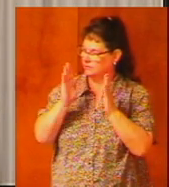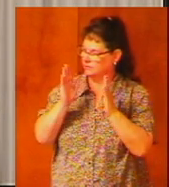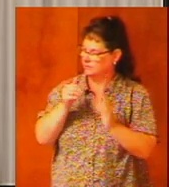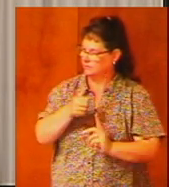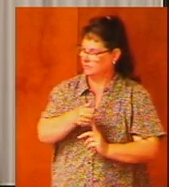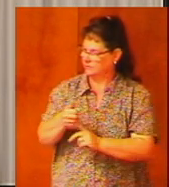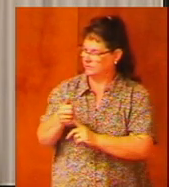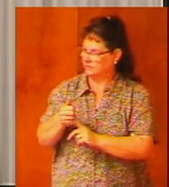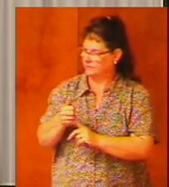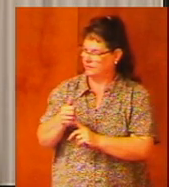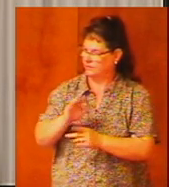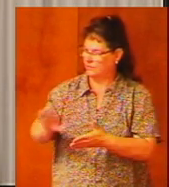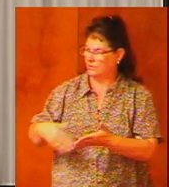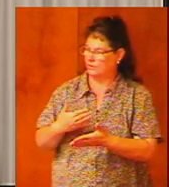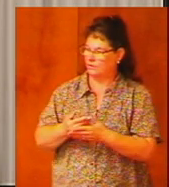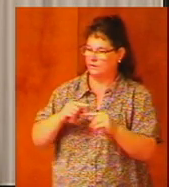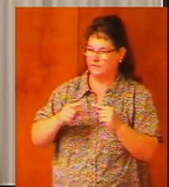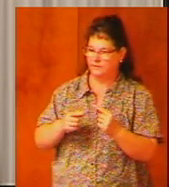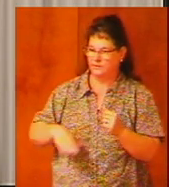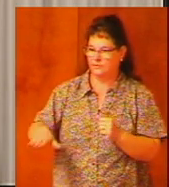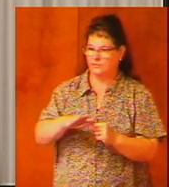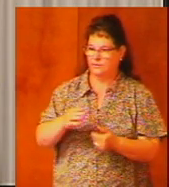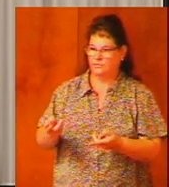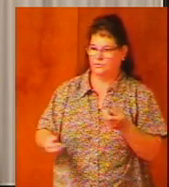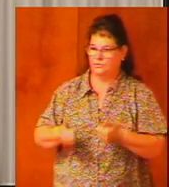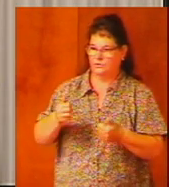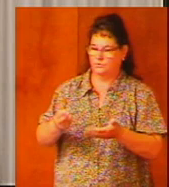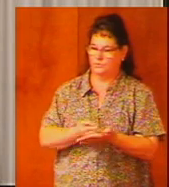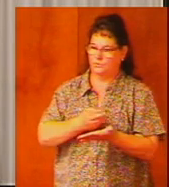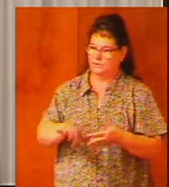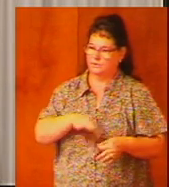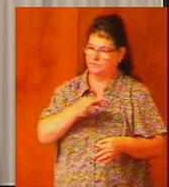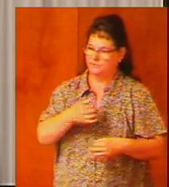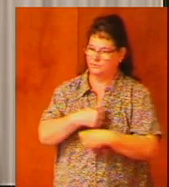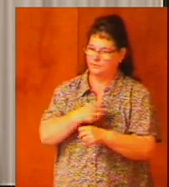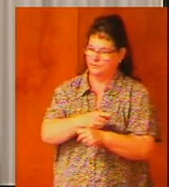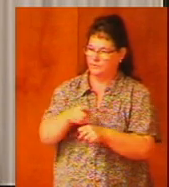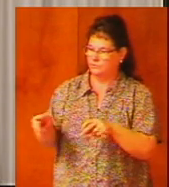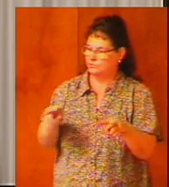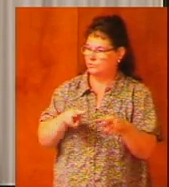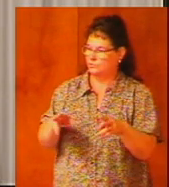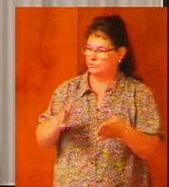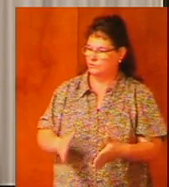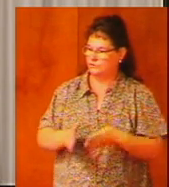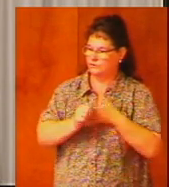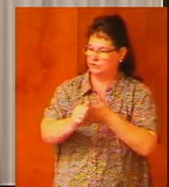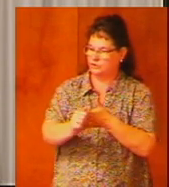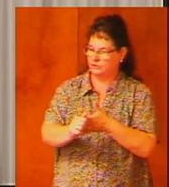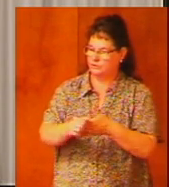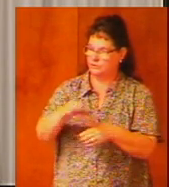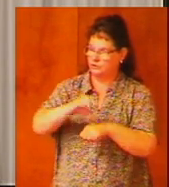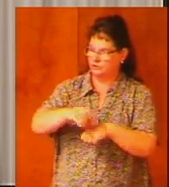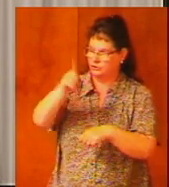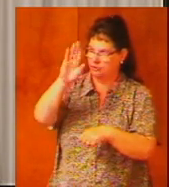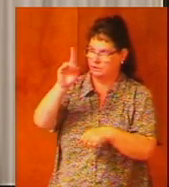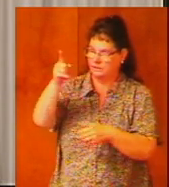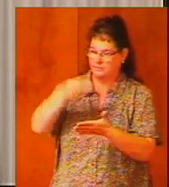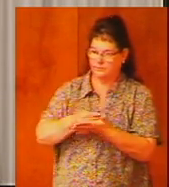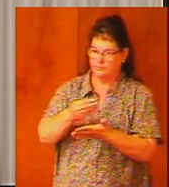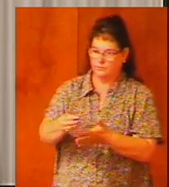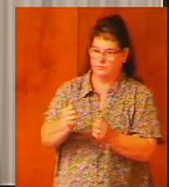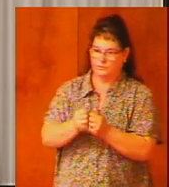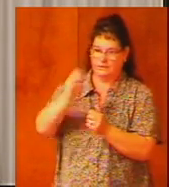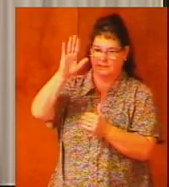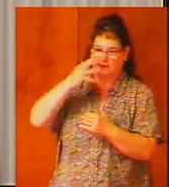and all the flock among which the Holy Spirit has made you overseers to shepherd the church of God which he purchased with his own blood